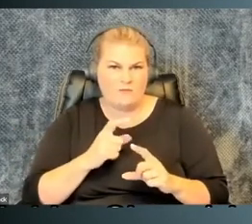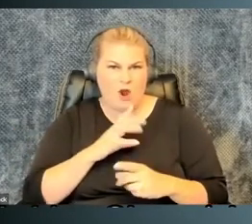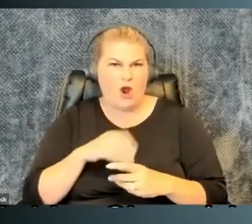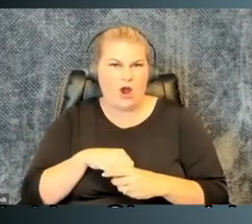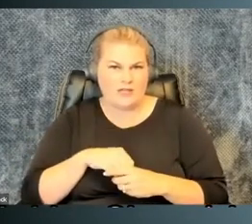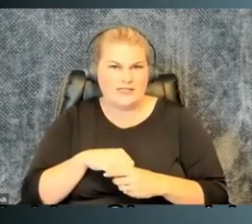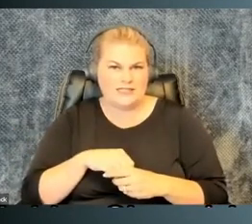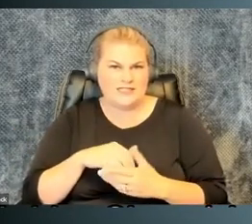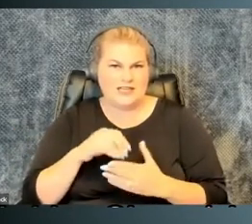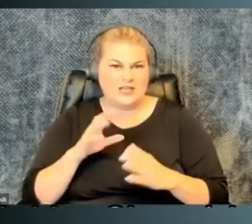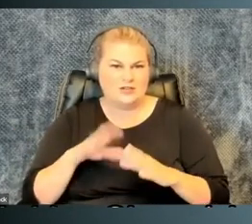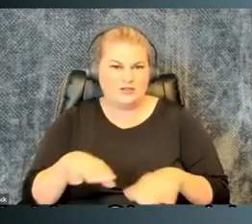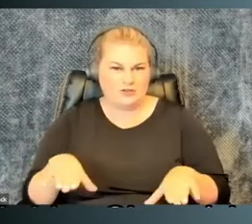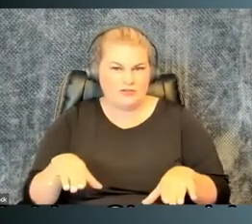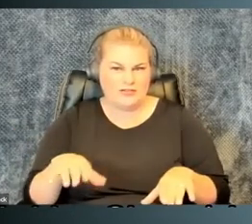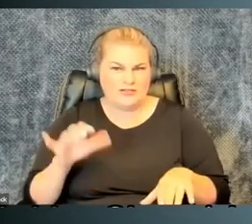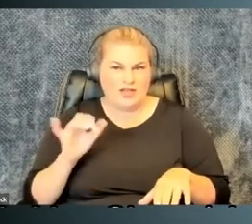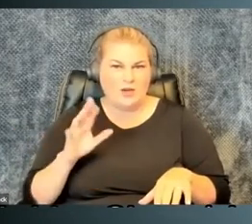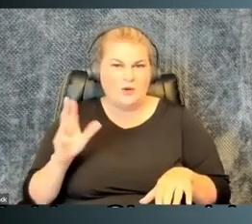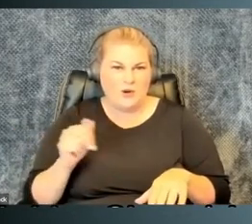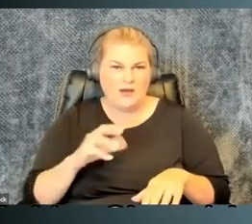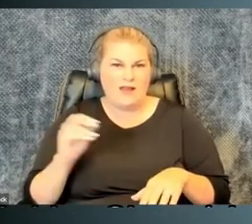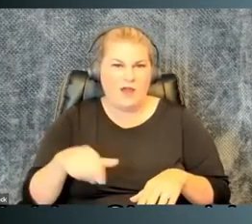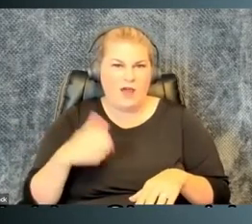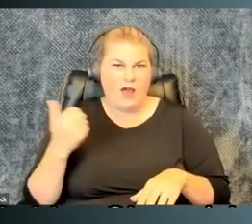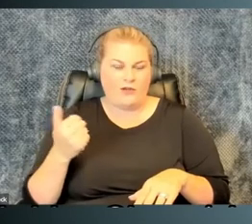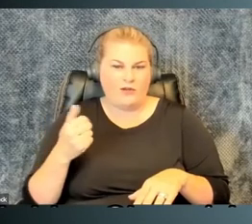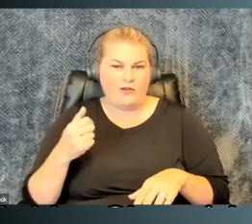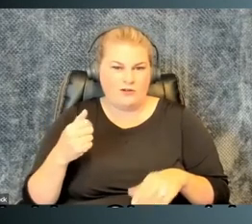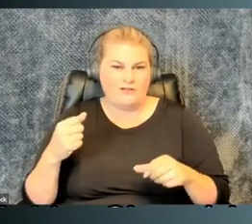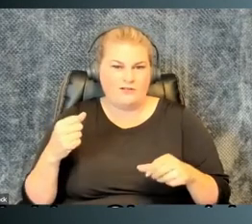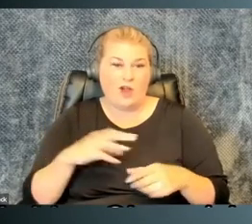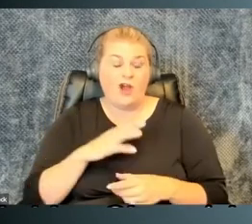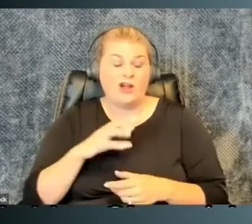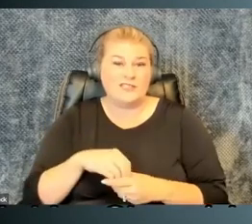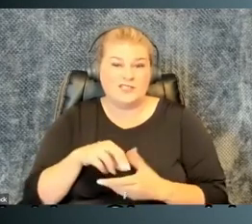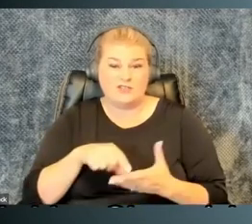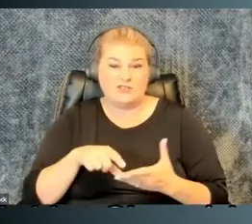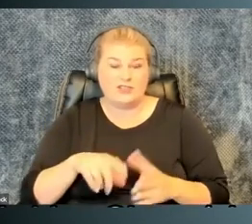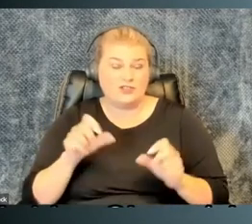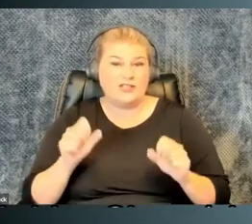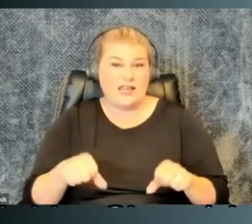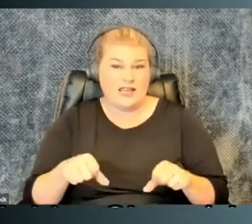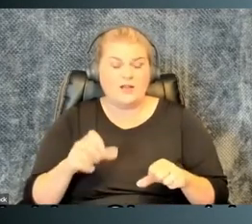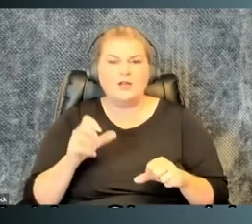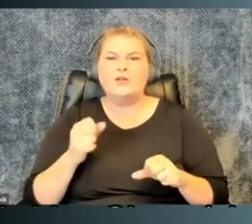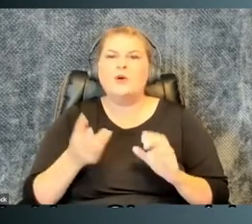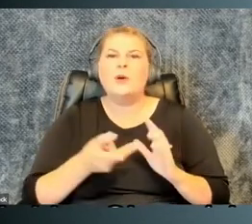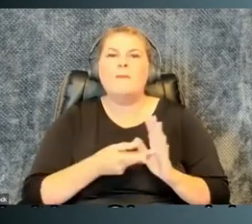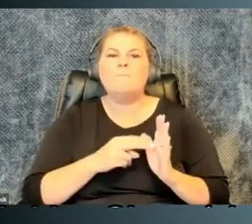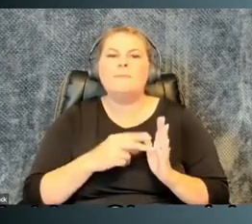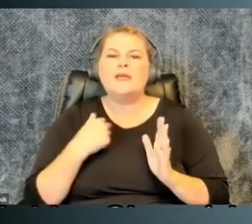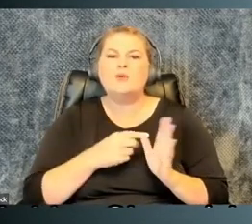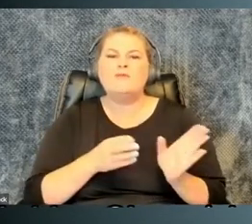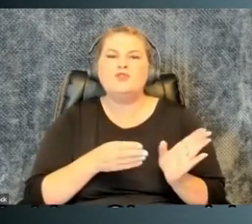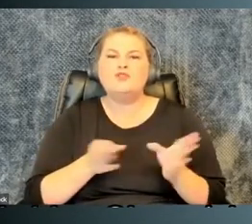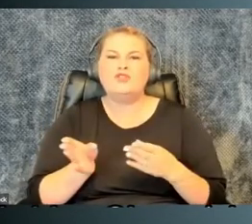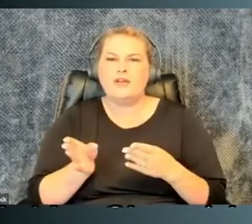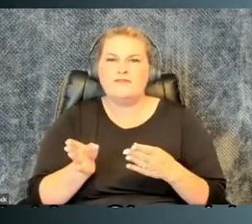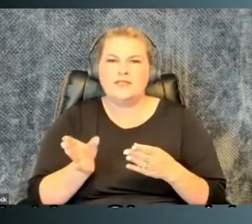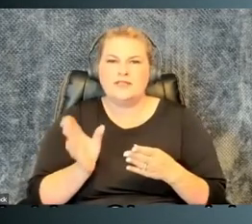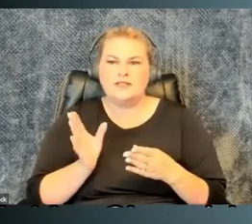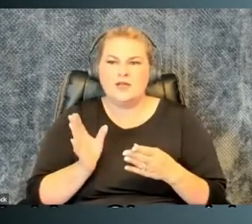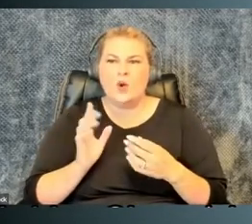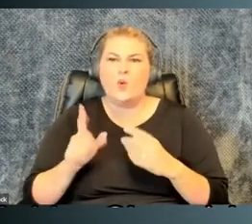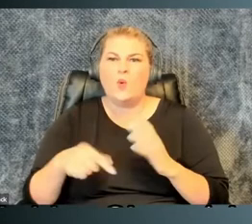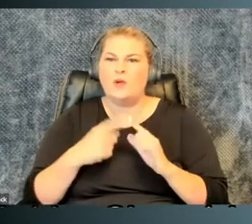scared response from autistic children like Rua and other autistic researchers can. It may mean that